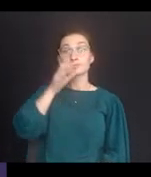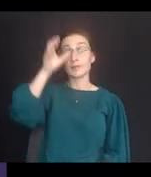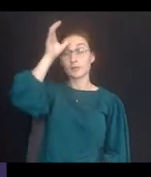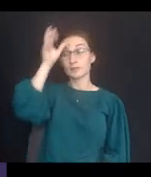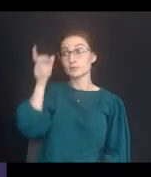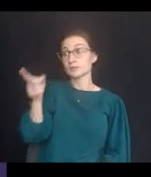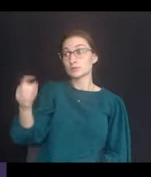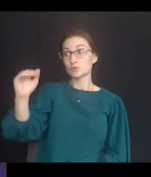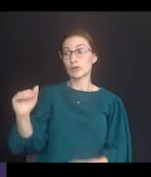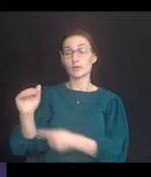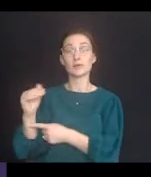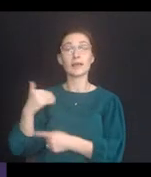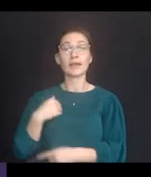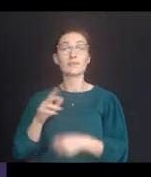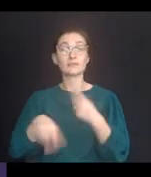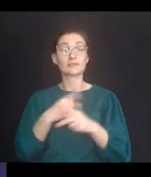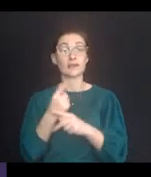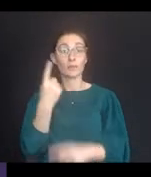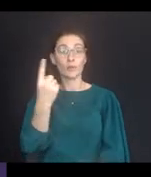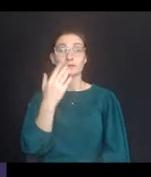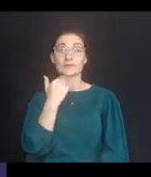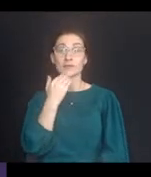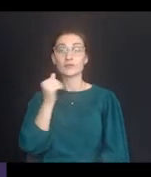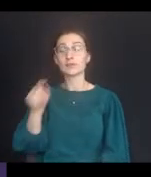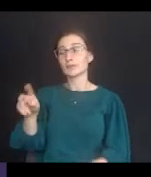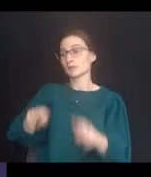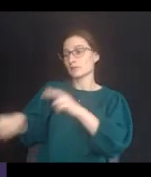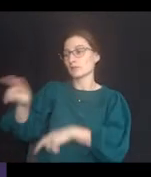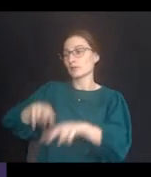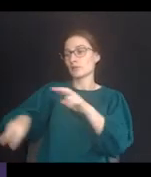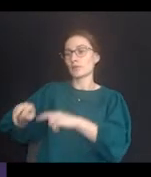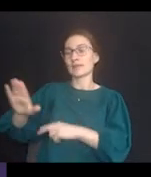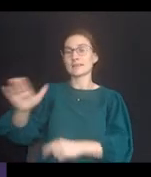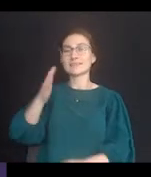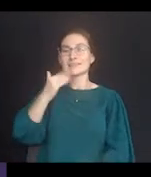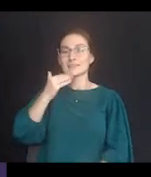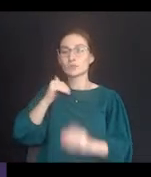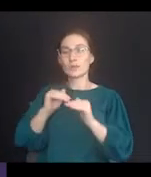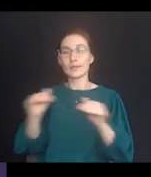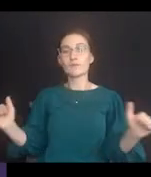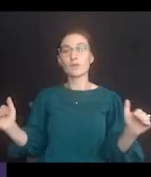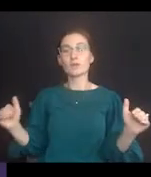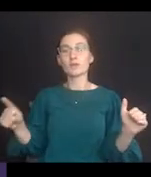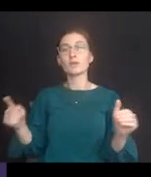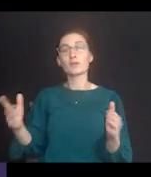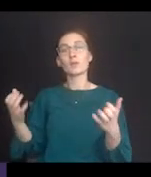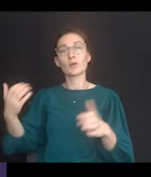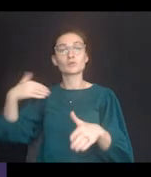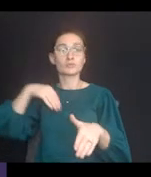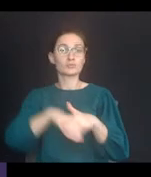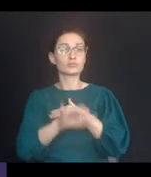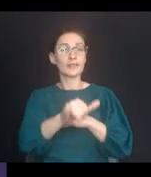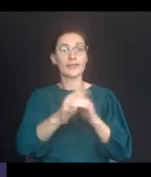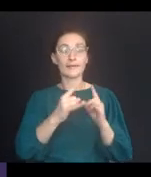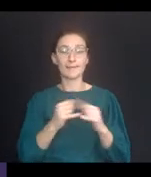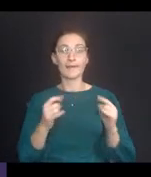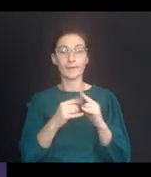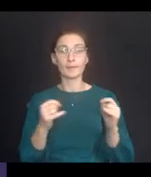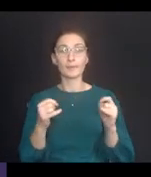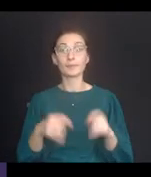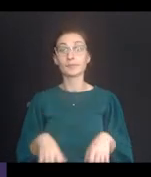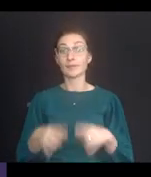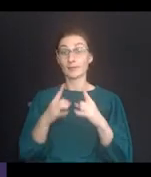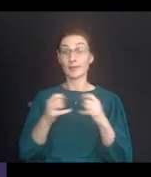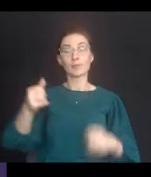The parents of a child with type 1 diabetes who needs constant glucose monitoring and insulin administration sought to enroll her in the camp.